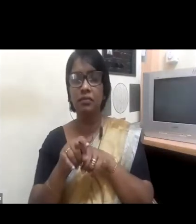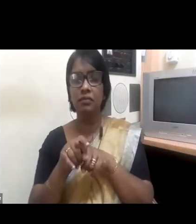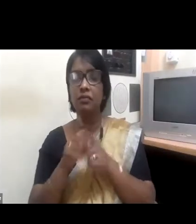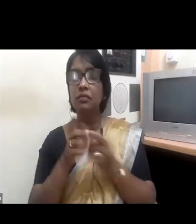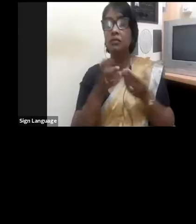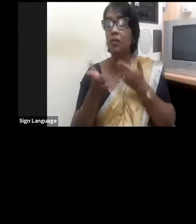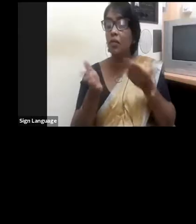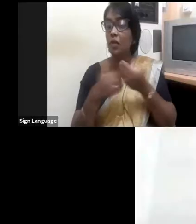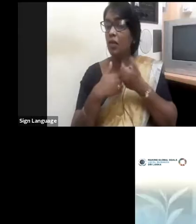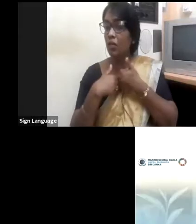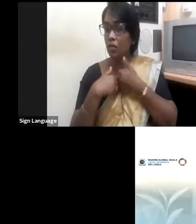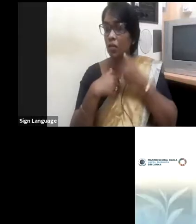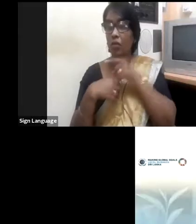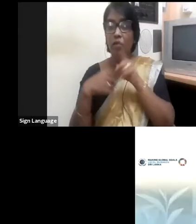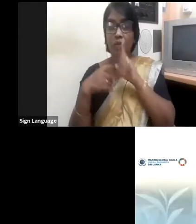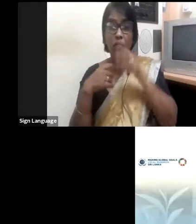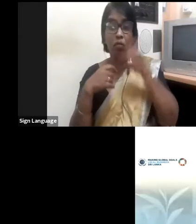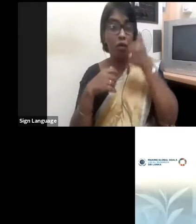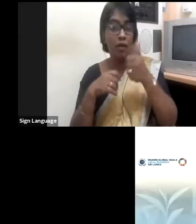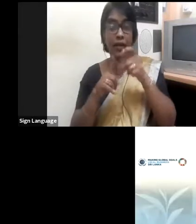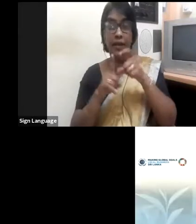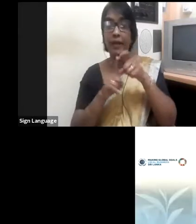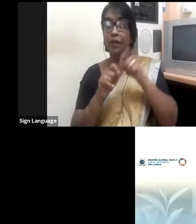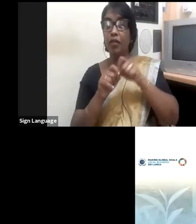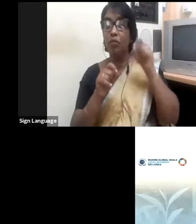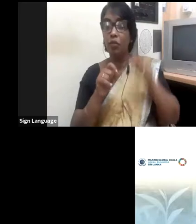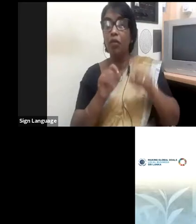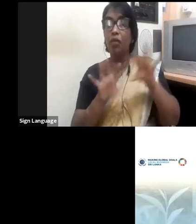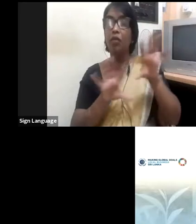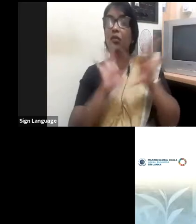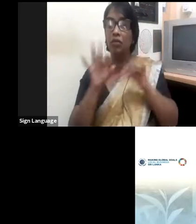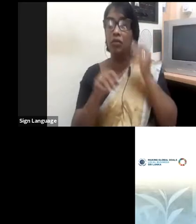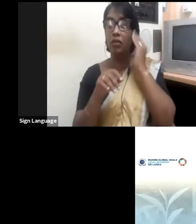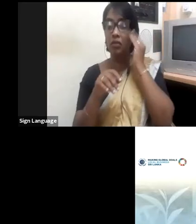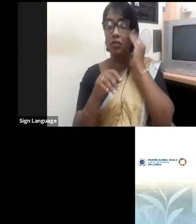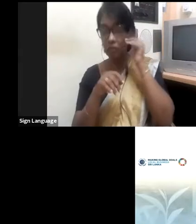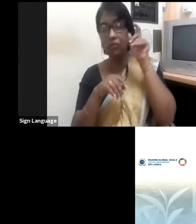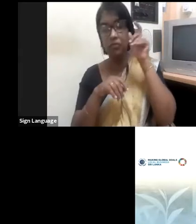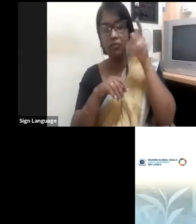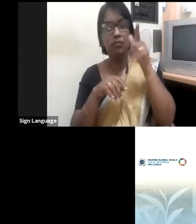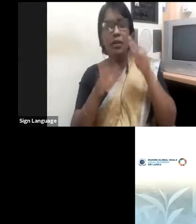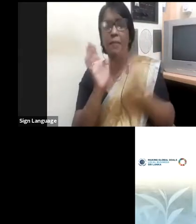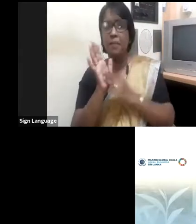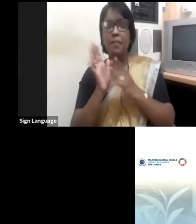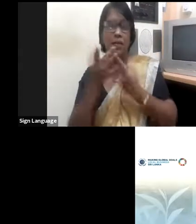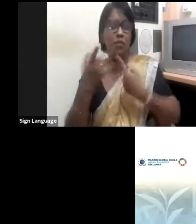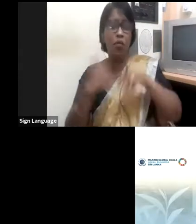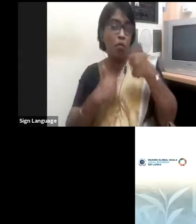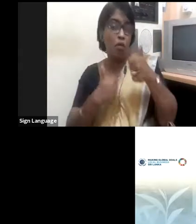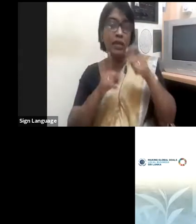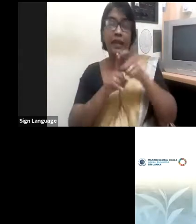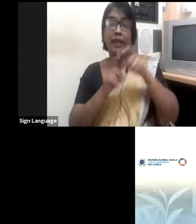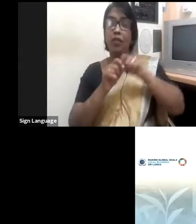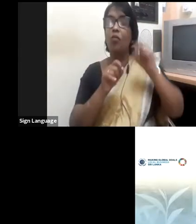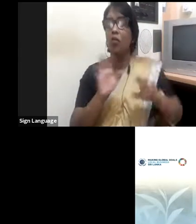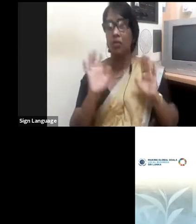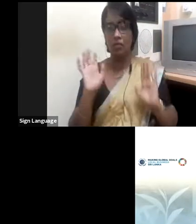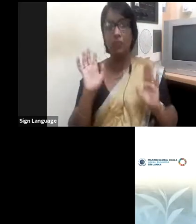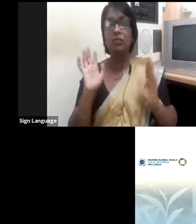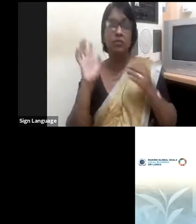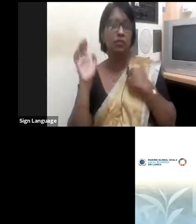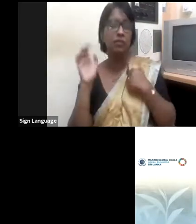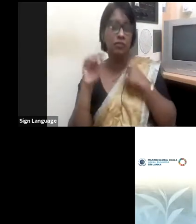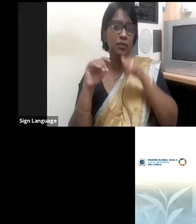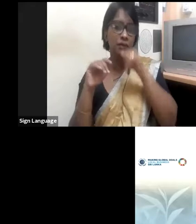and on that board you might have five females and three men, you know, that kind of thing. So that's, I think, what we should be aiming